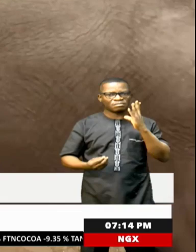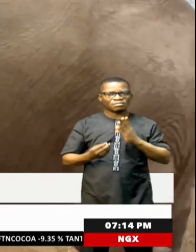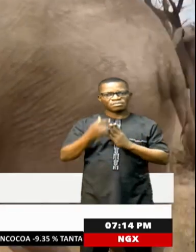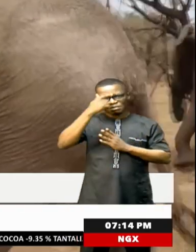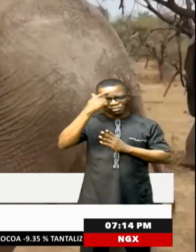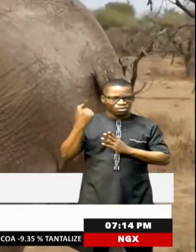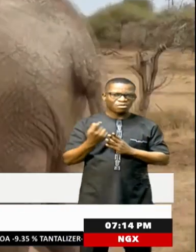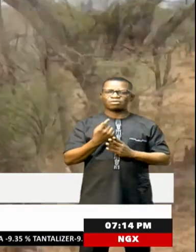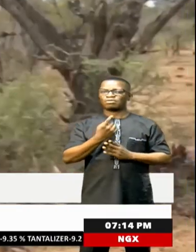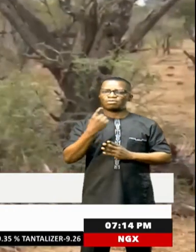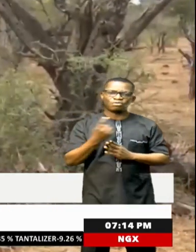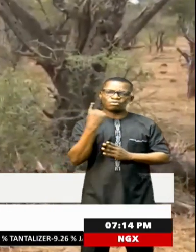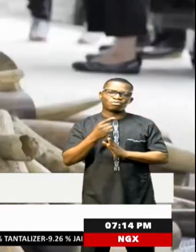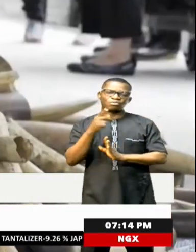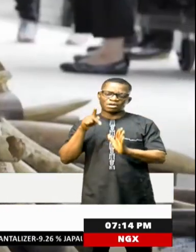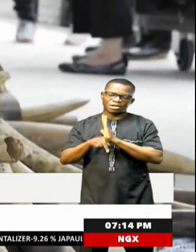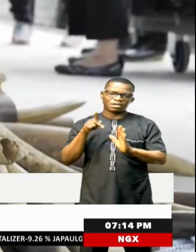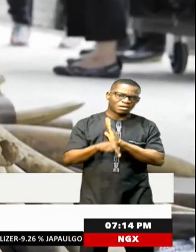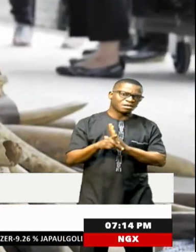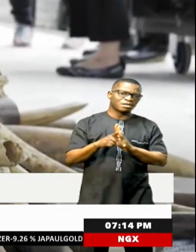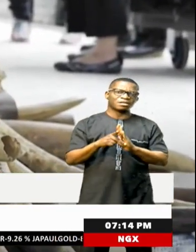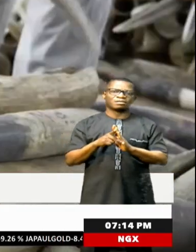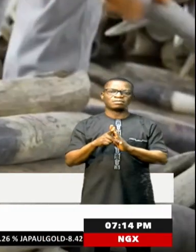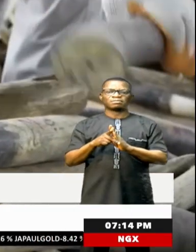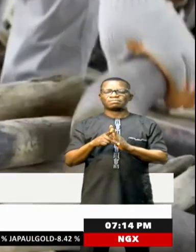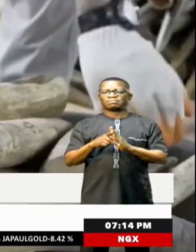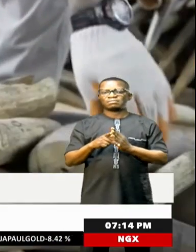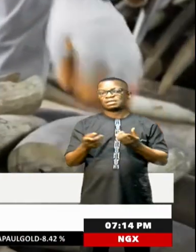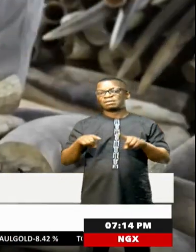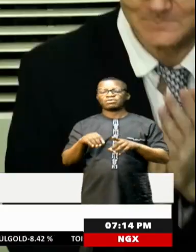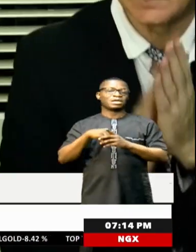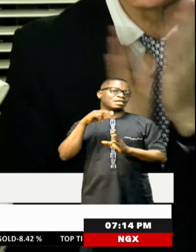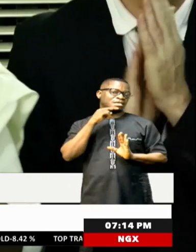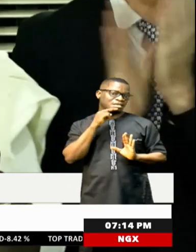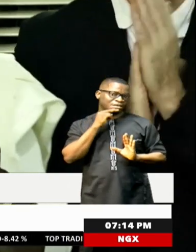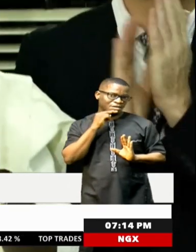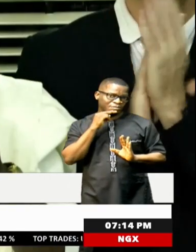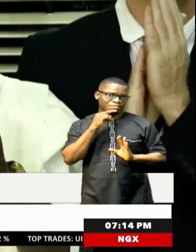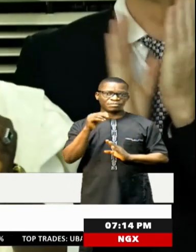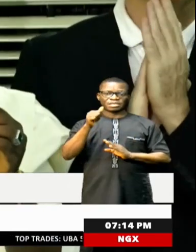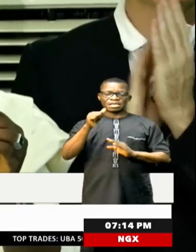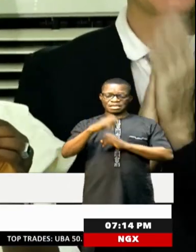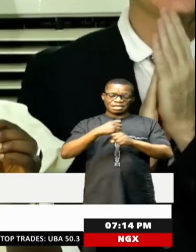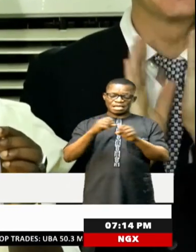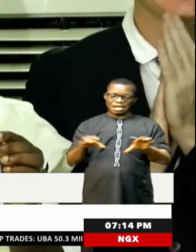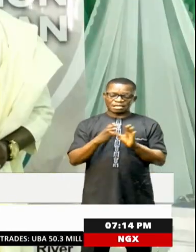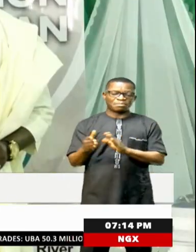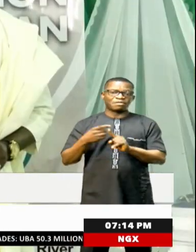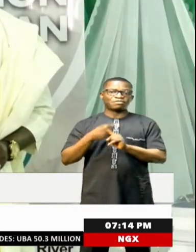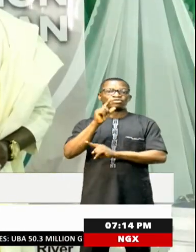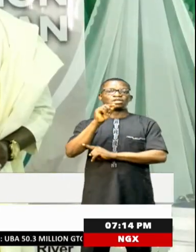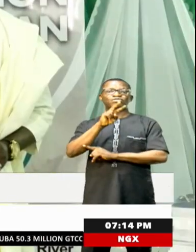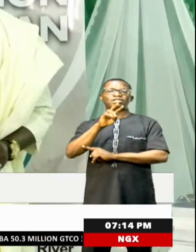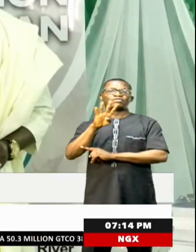engaging in killing and trading their ivories. In Nigeria, the 10-year action plan from 2024